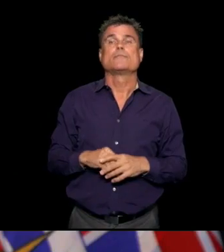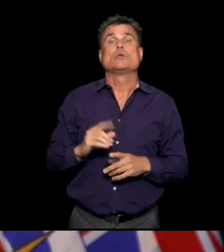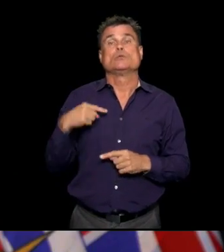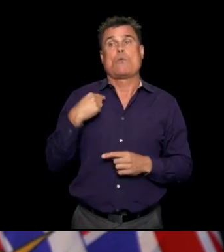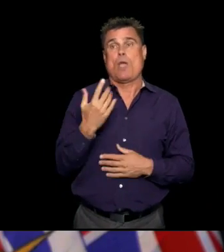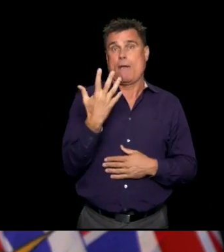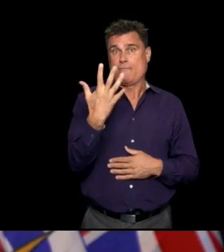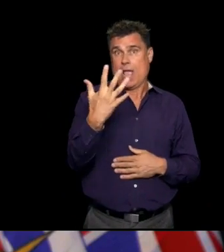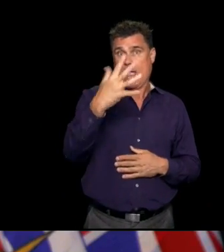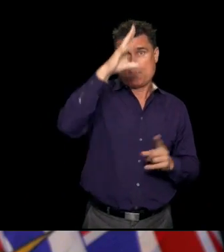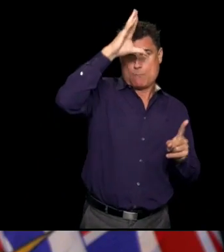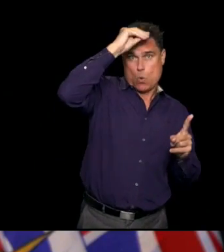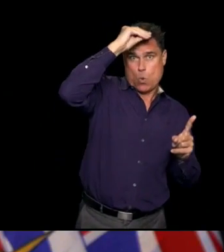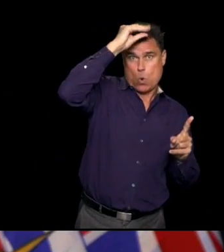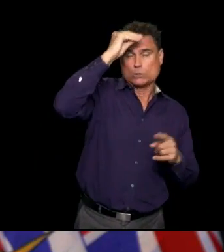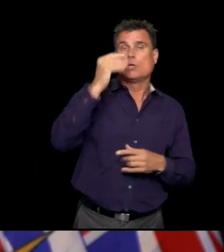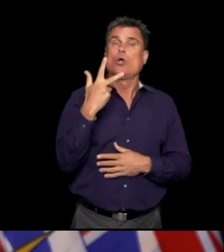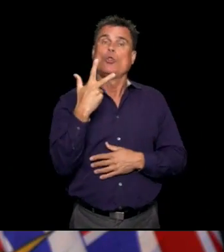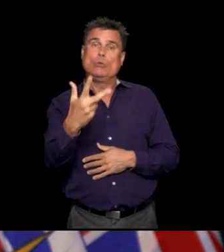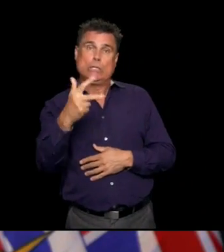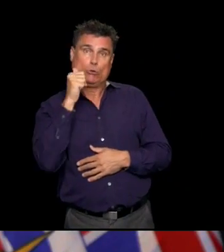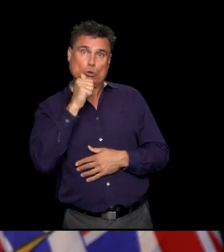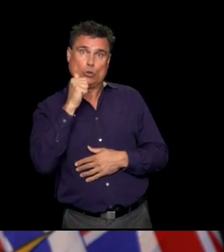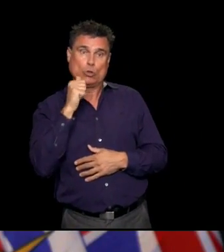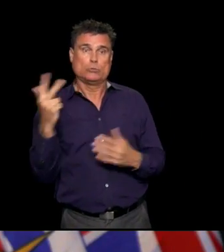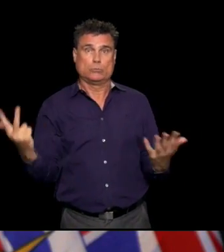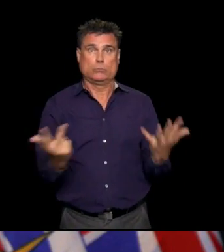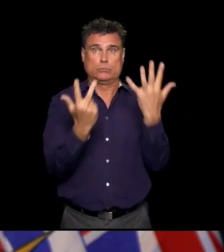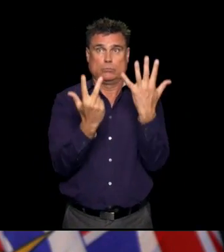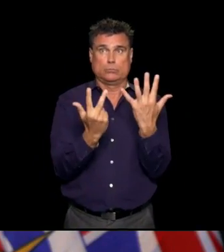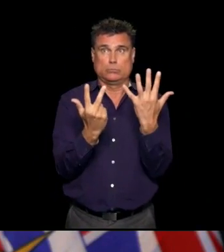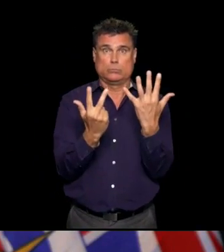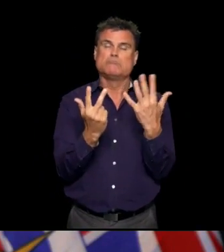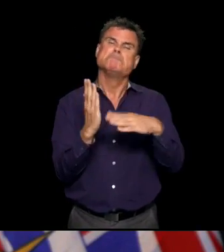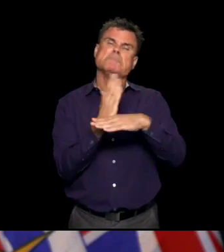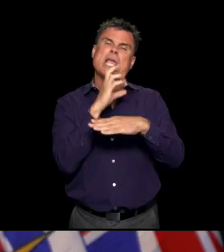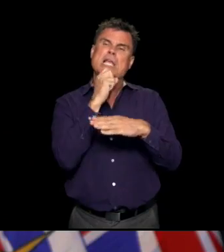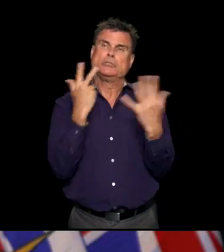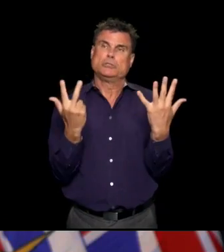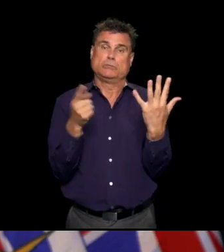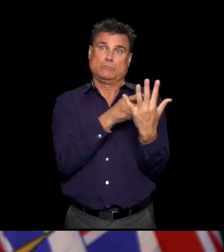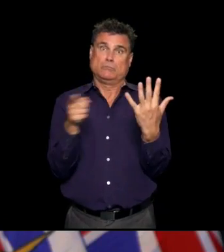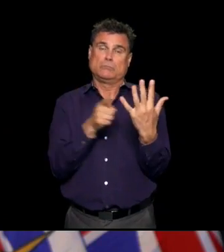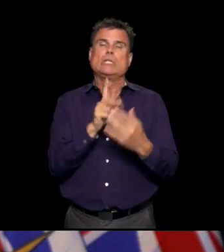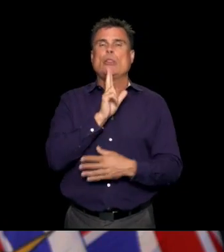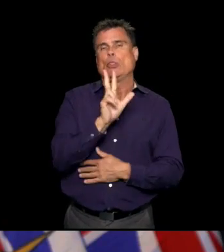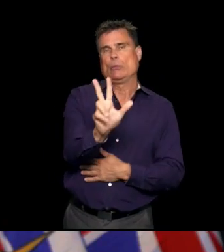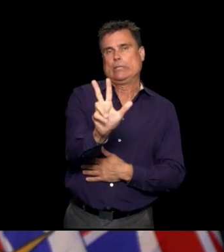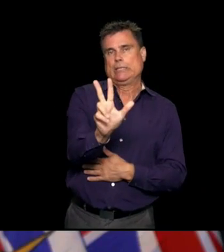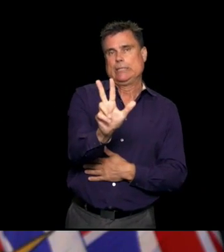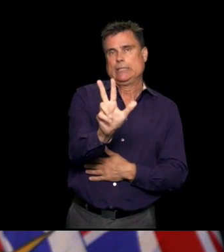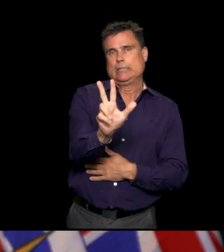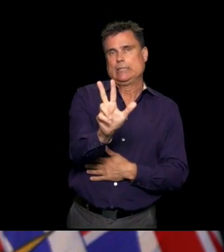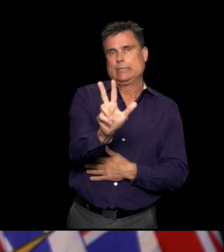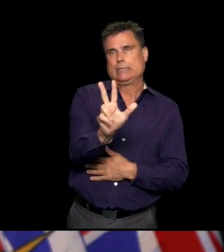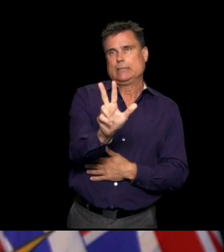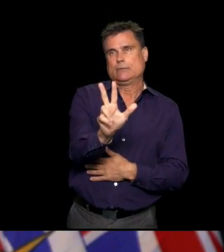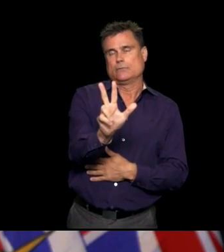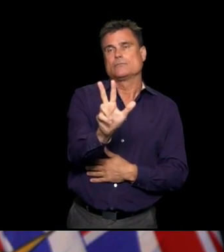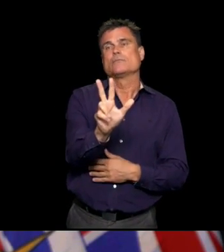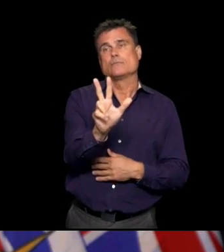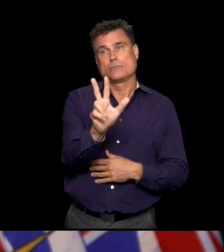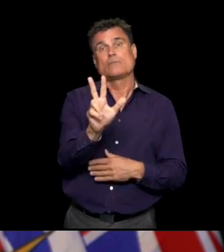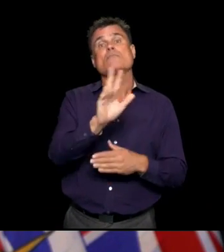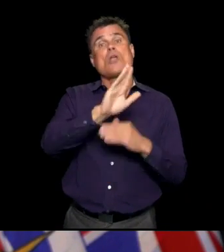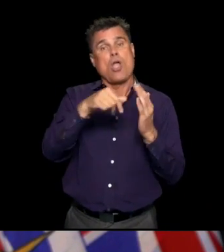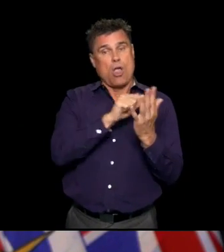The average or the median age was four years of age. And all were hospitalized. Two children were admitted to